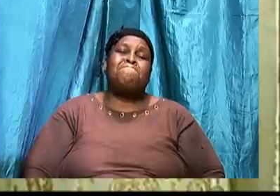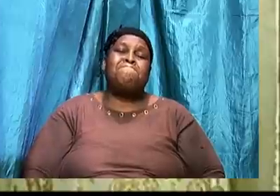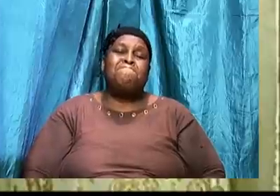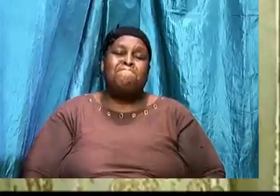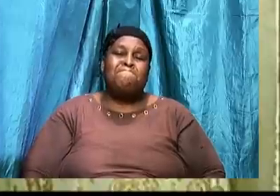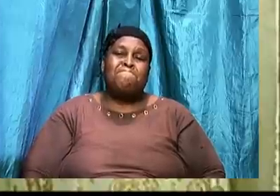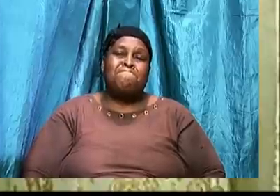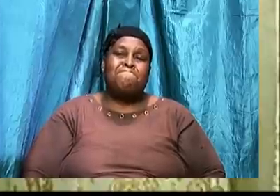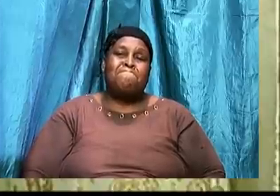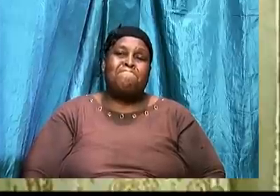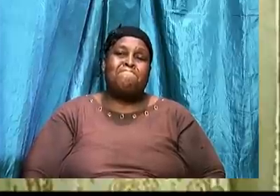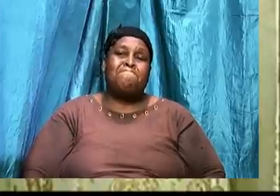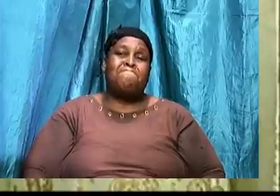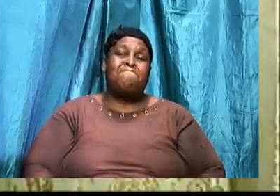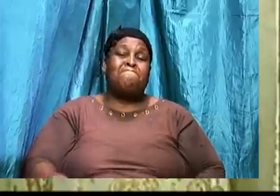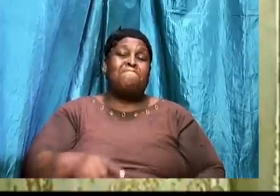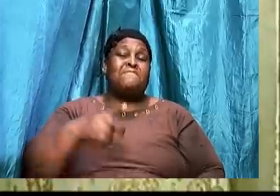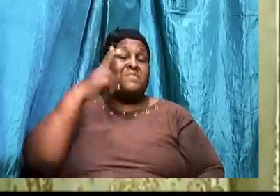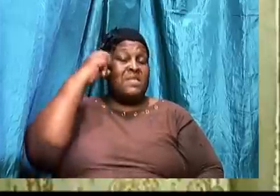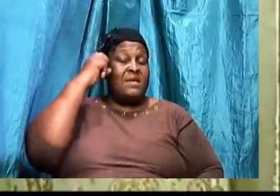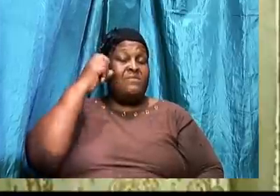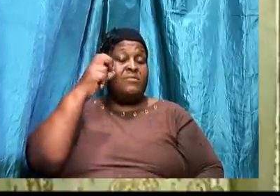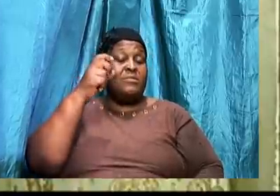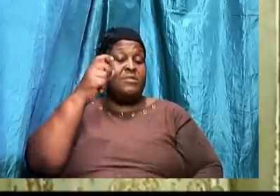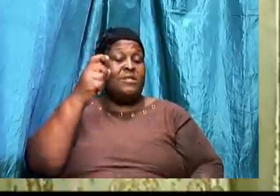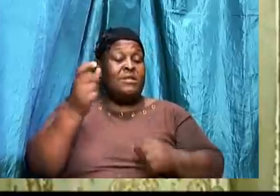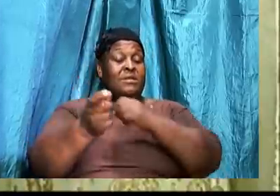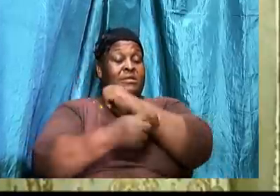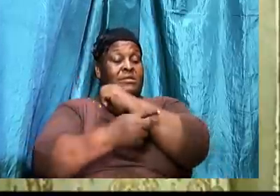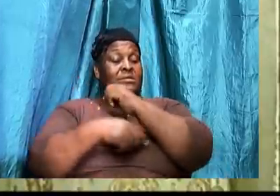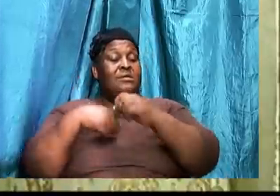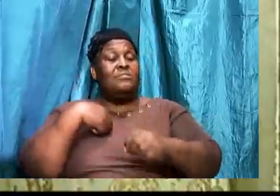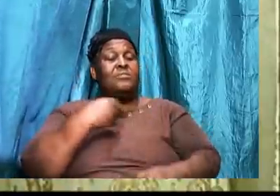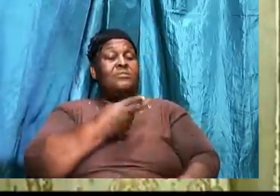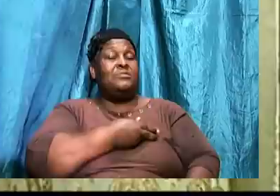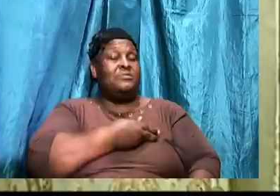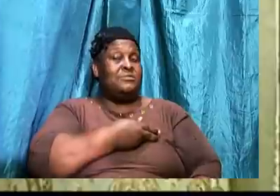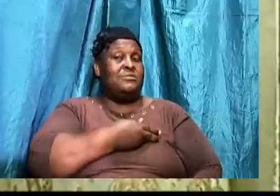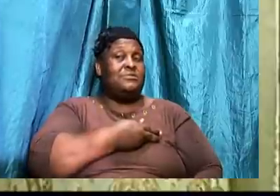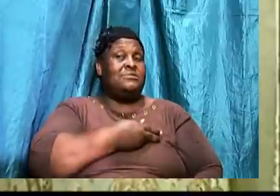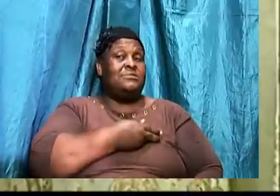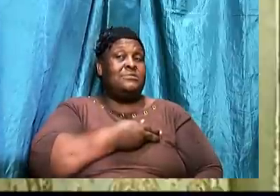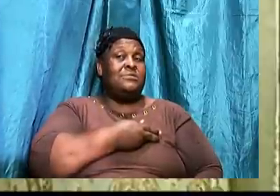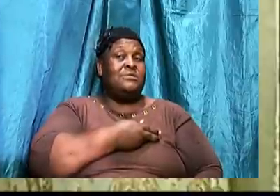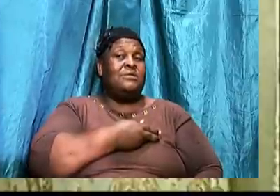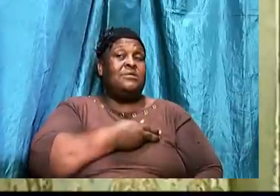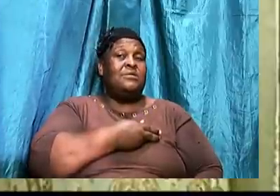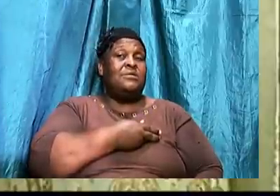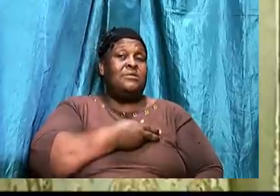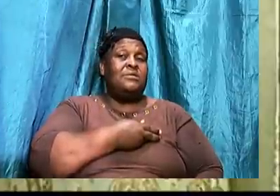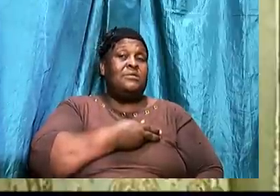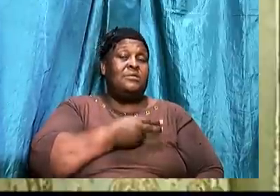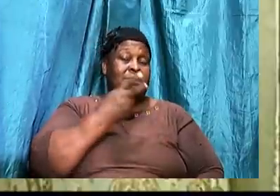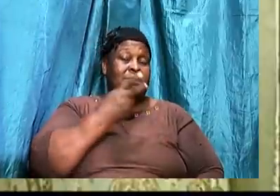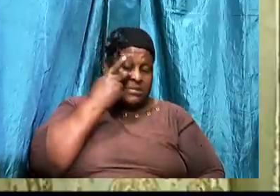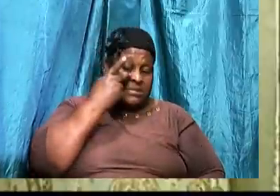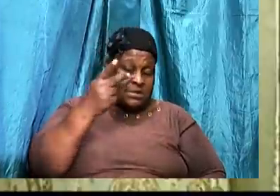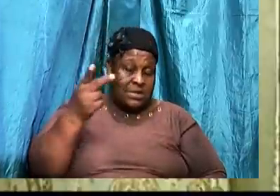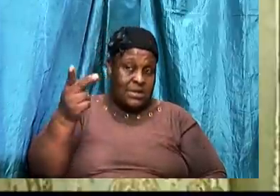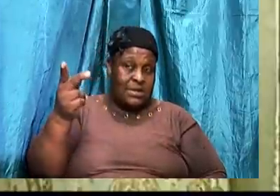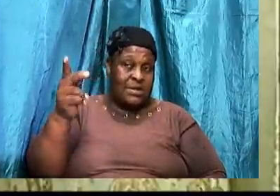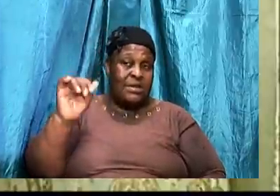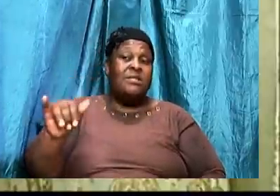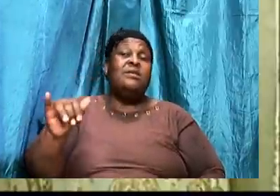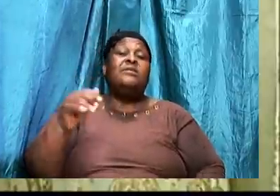What he will tempt us. Because. He sees that there is something within